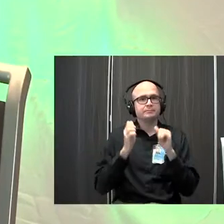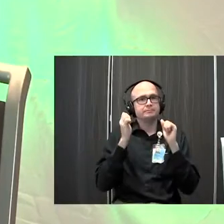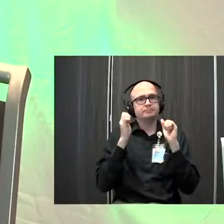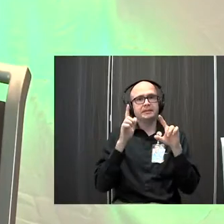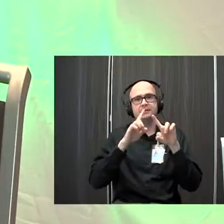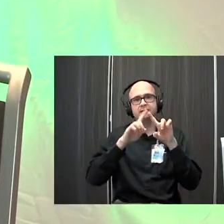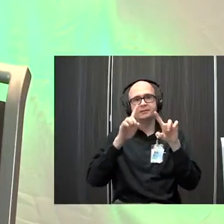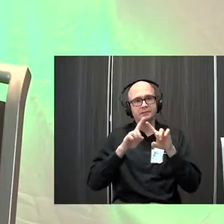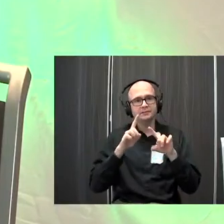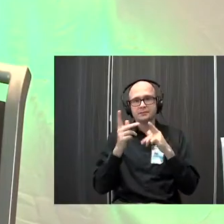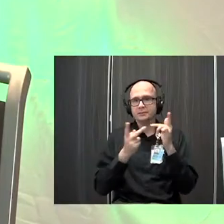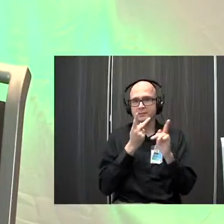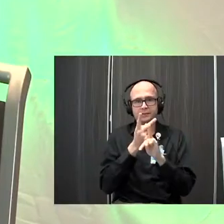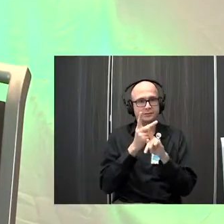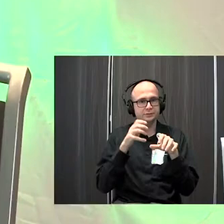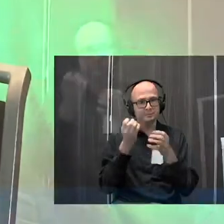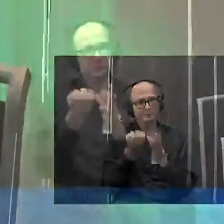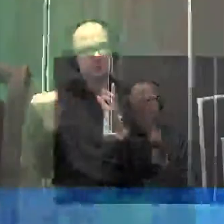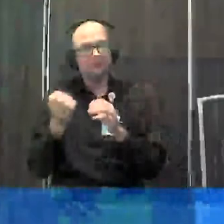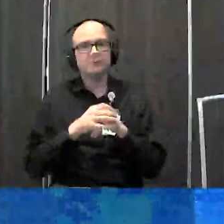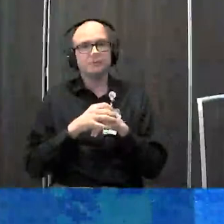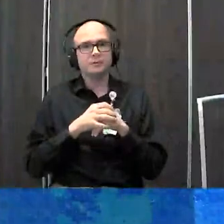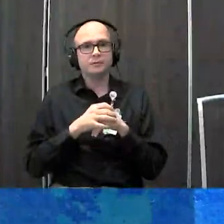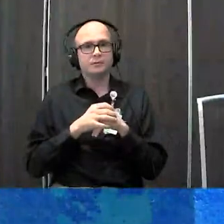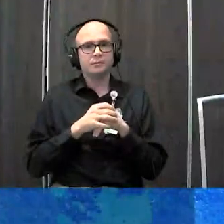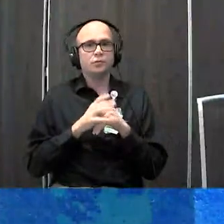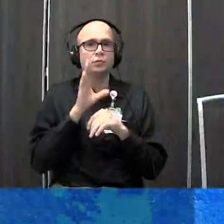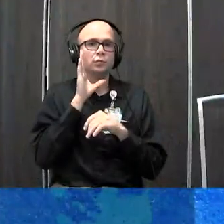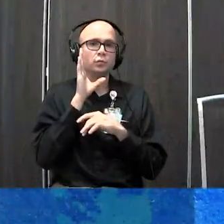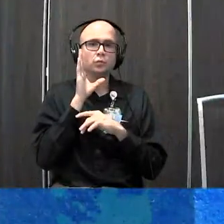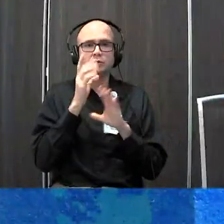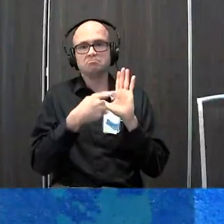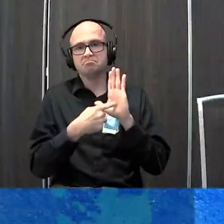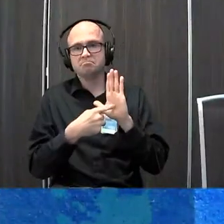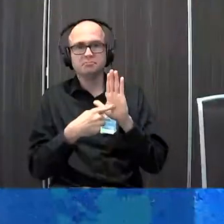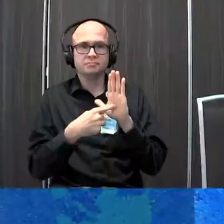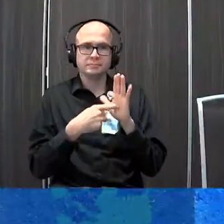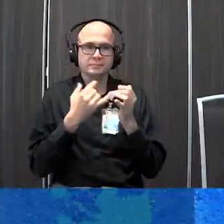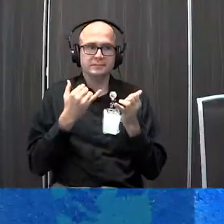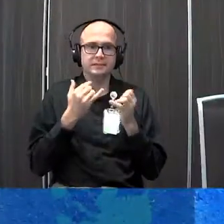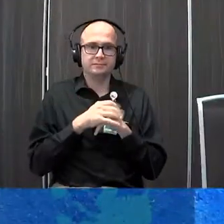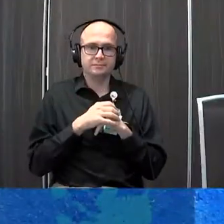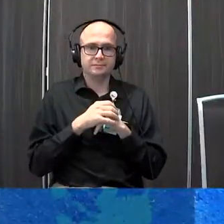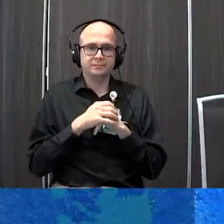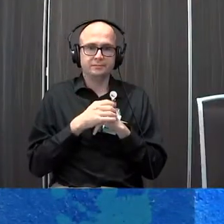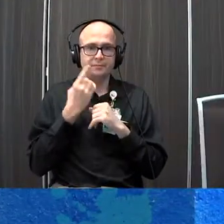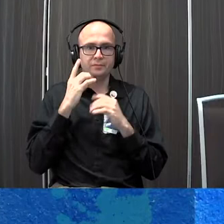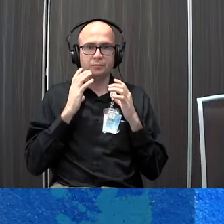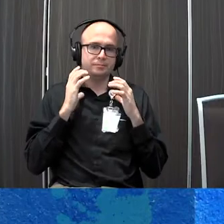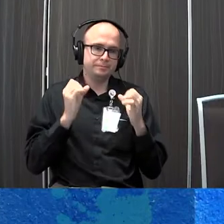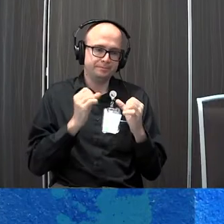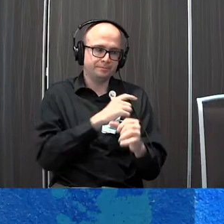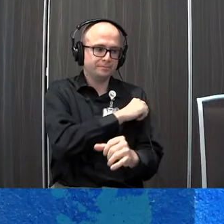of adaptive equipment out there and we're going to just kind of highlight some of it today for the charge patients